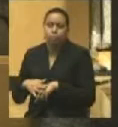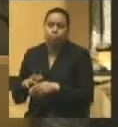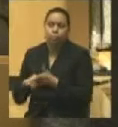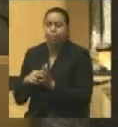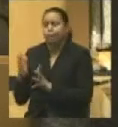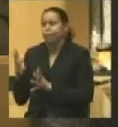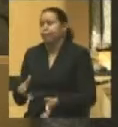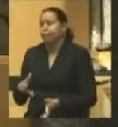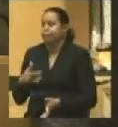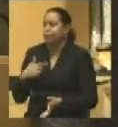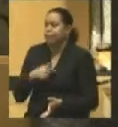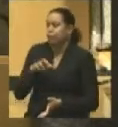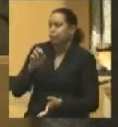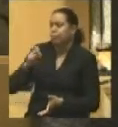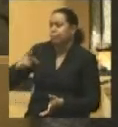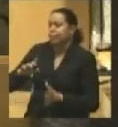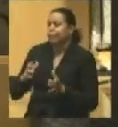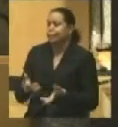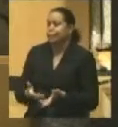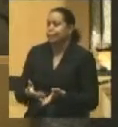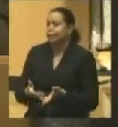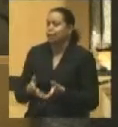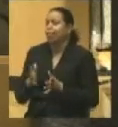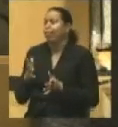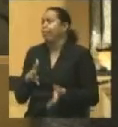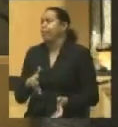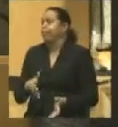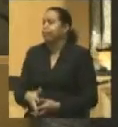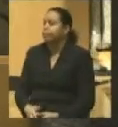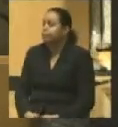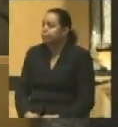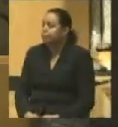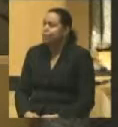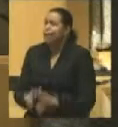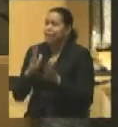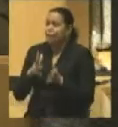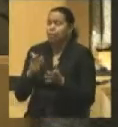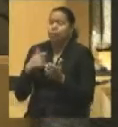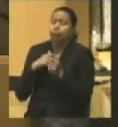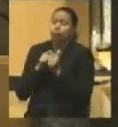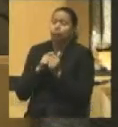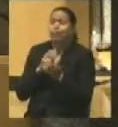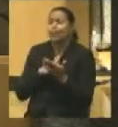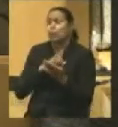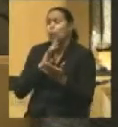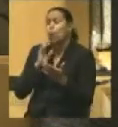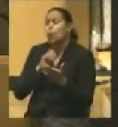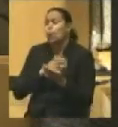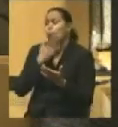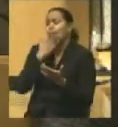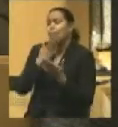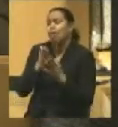unquote, the Republicans and left them, quote, to run against an old, well-drilled party